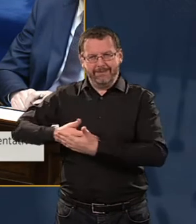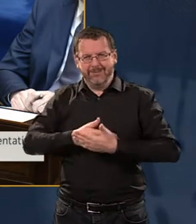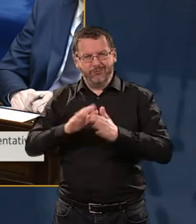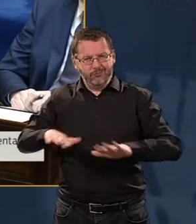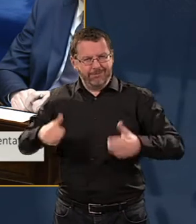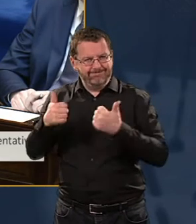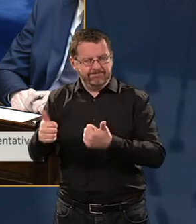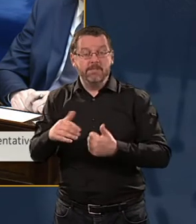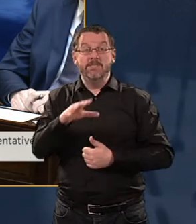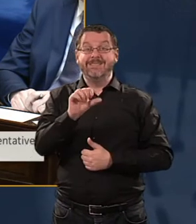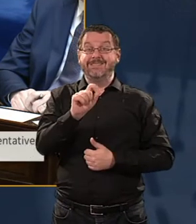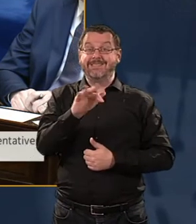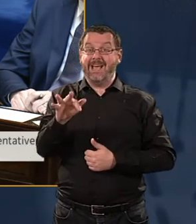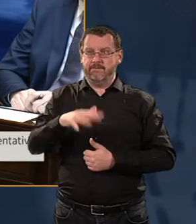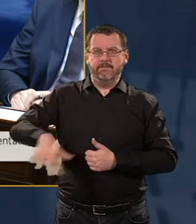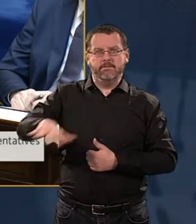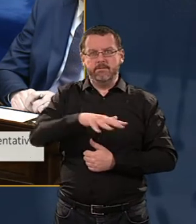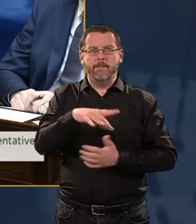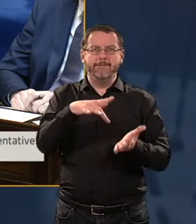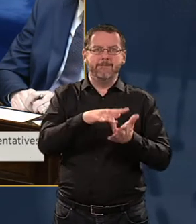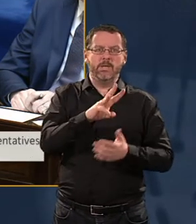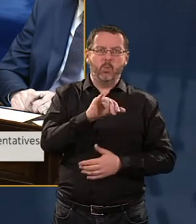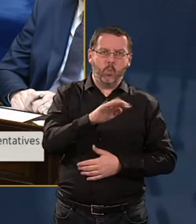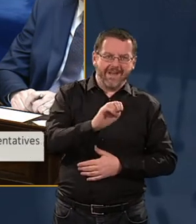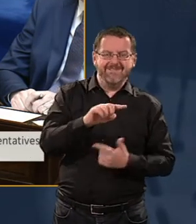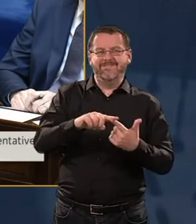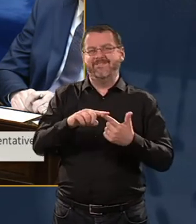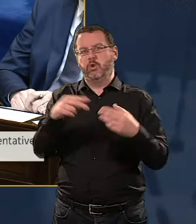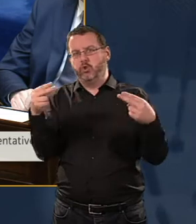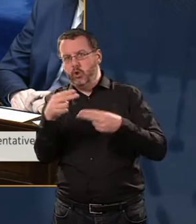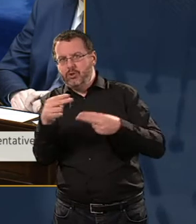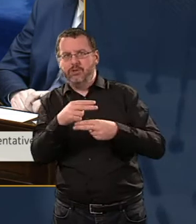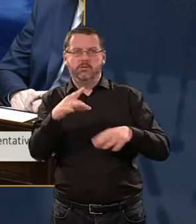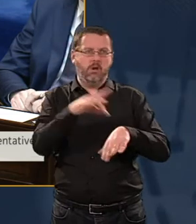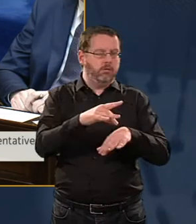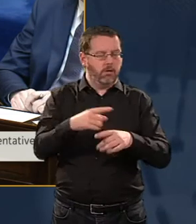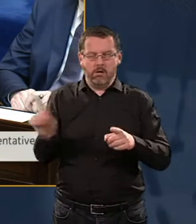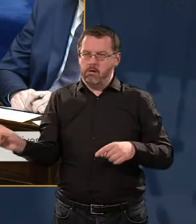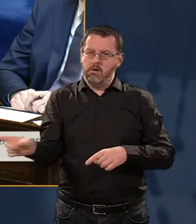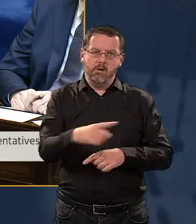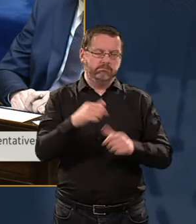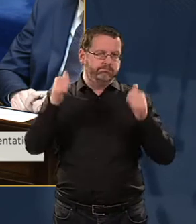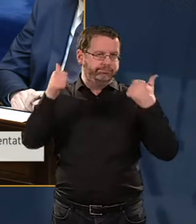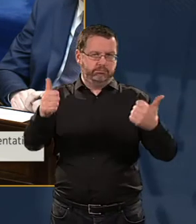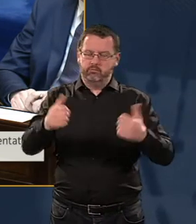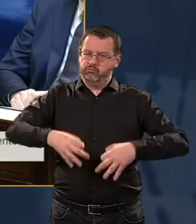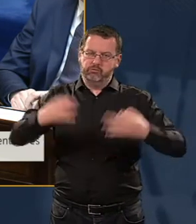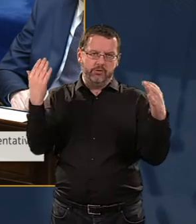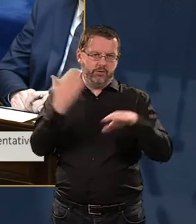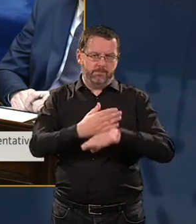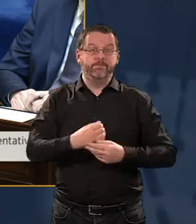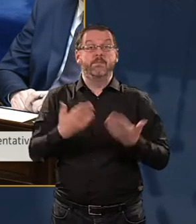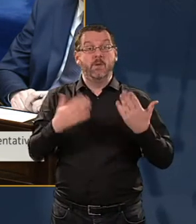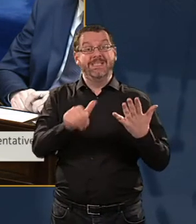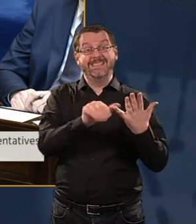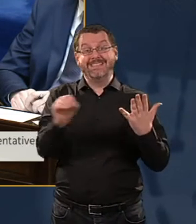The staff in our maternity services, midwives, nurses, obstetricians and others do a fabulous job in my view. We have roughly 60,000